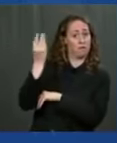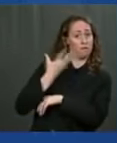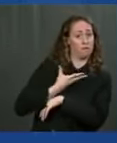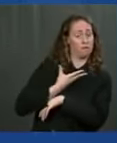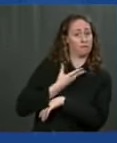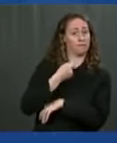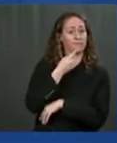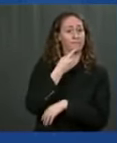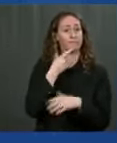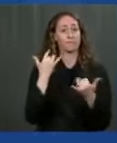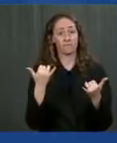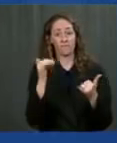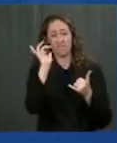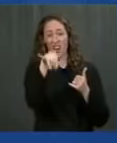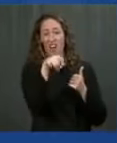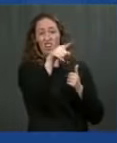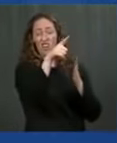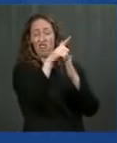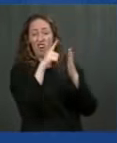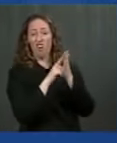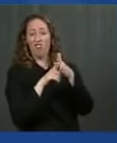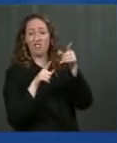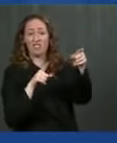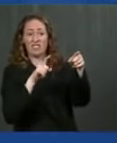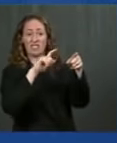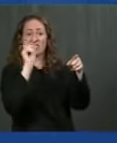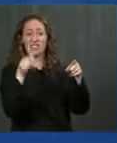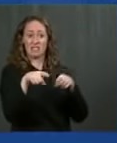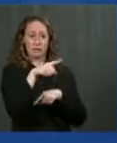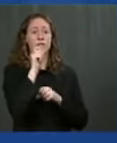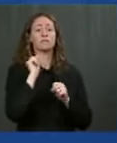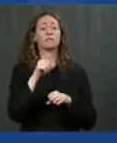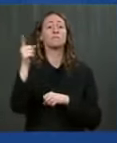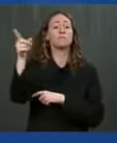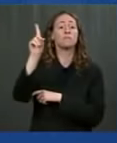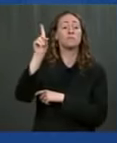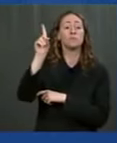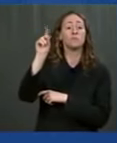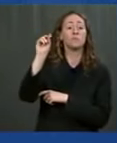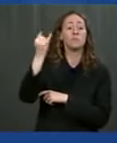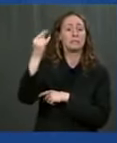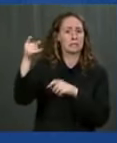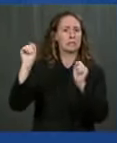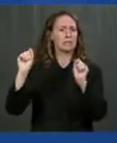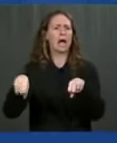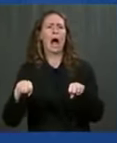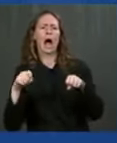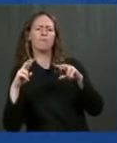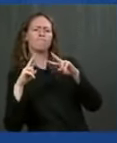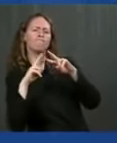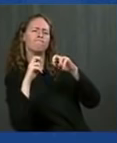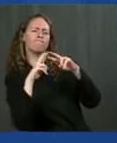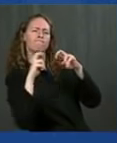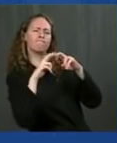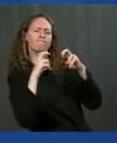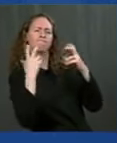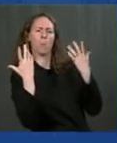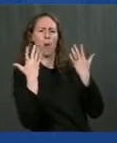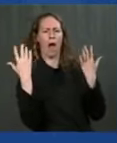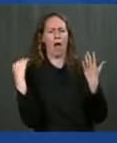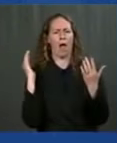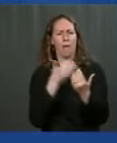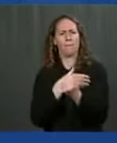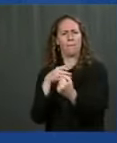to have the Justice Department look and see whether are there things that can be done that can limit